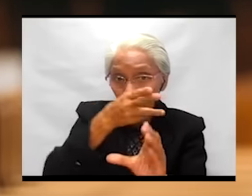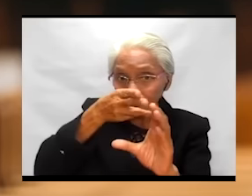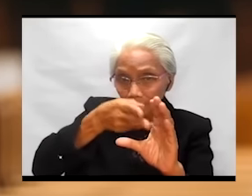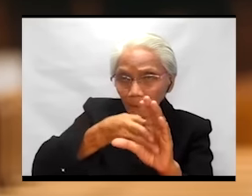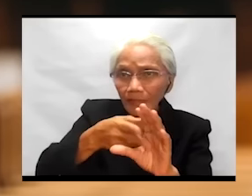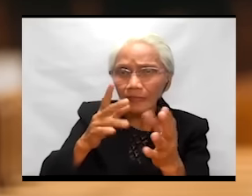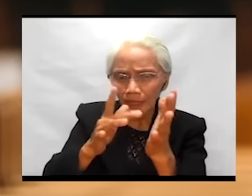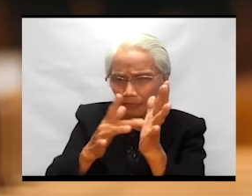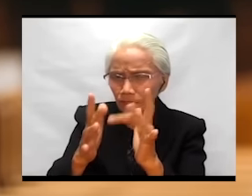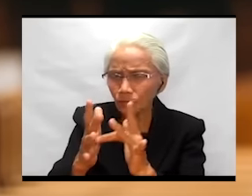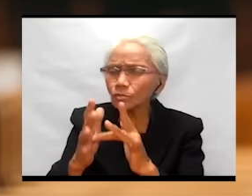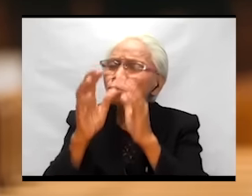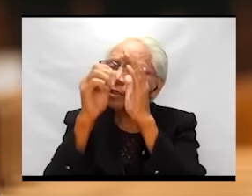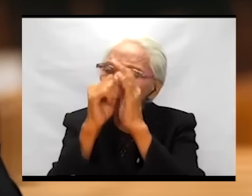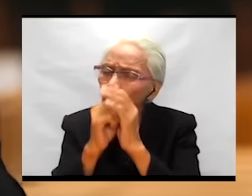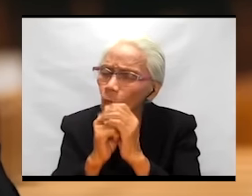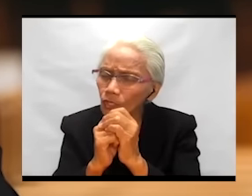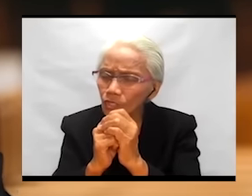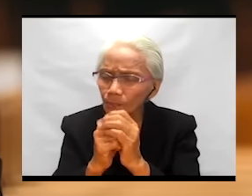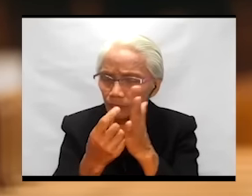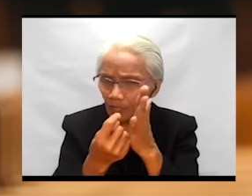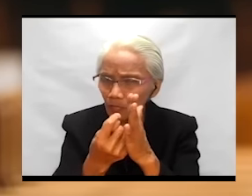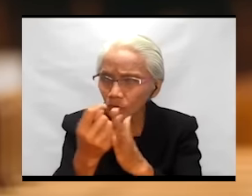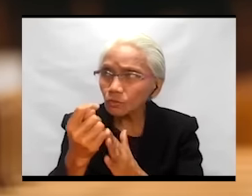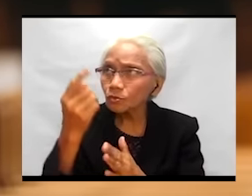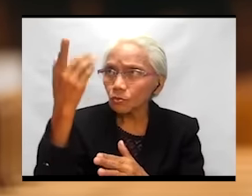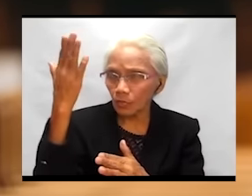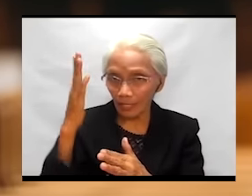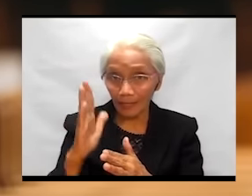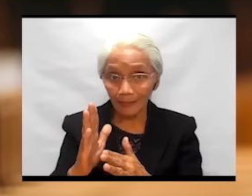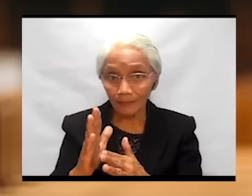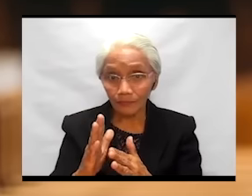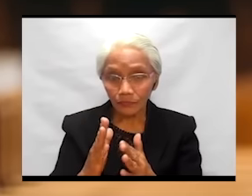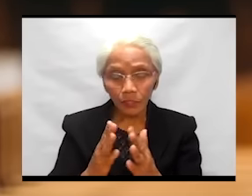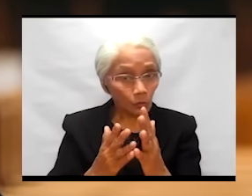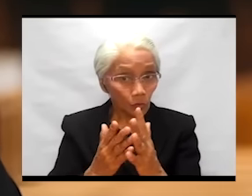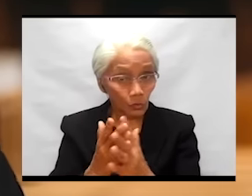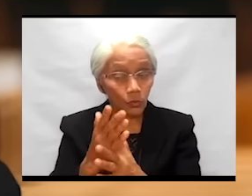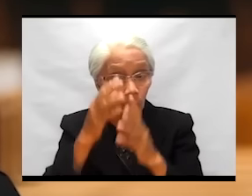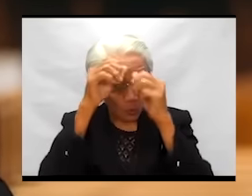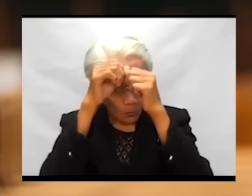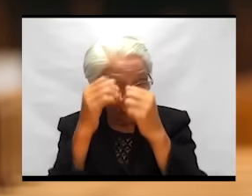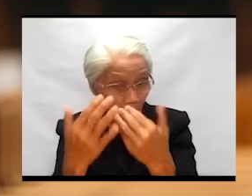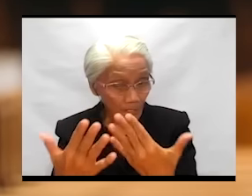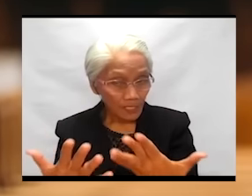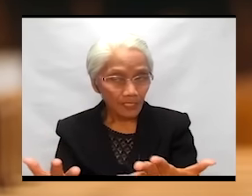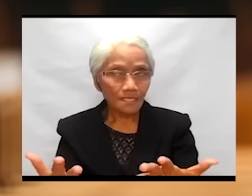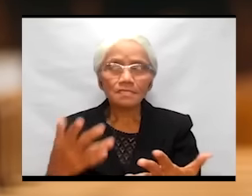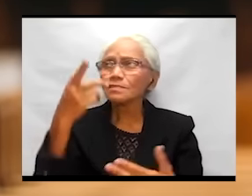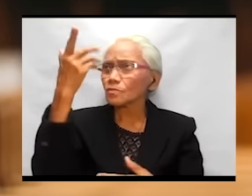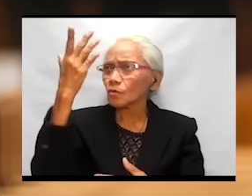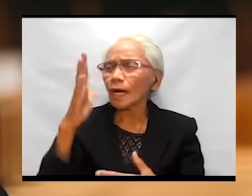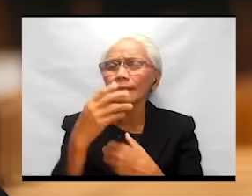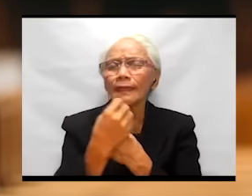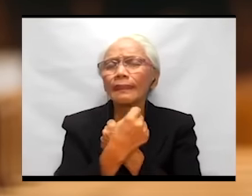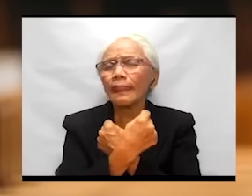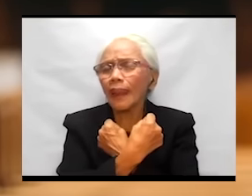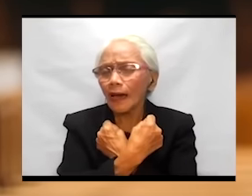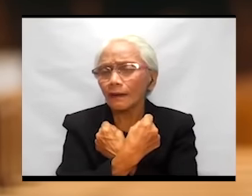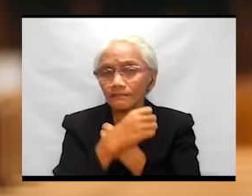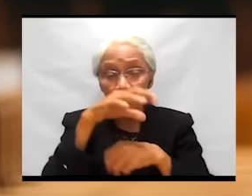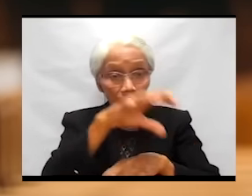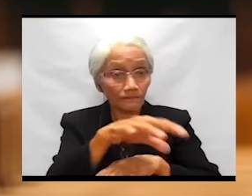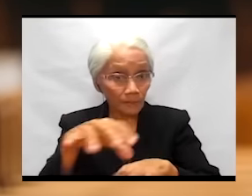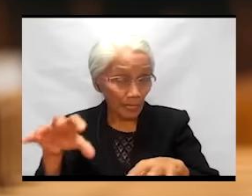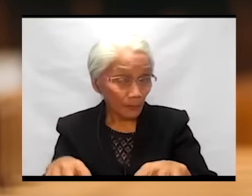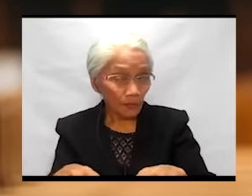Jesus in worshiping the true God through obedience to God and love